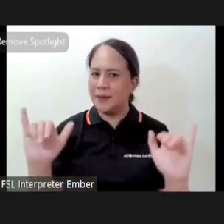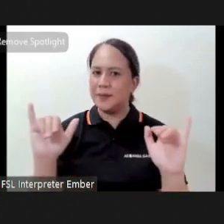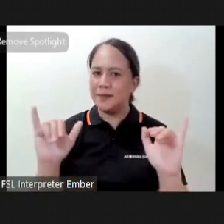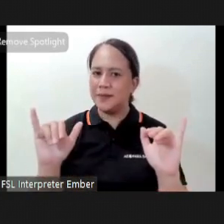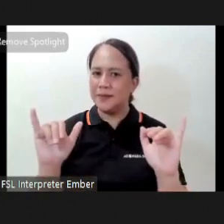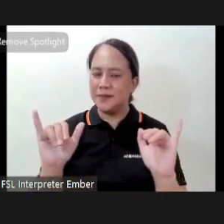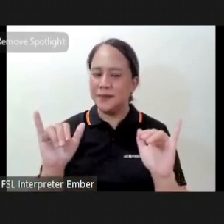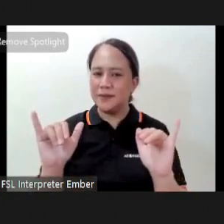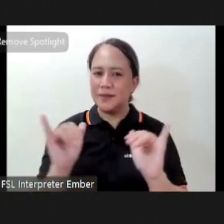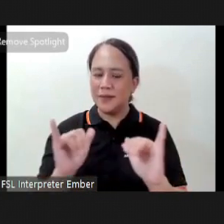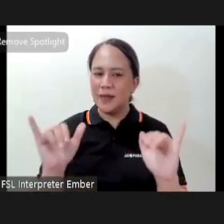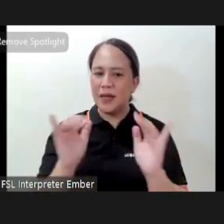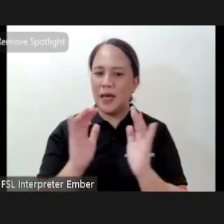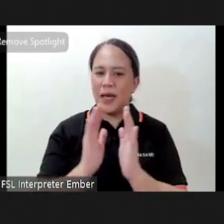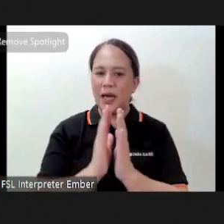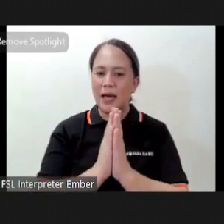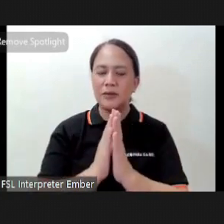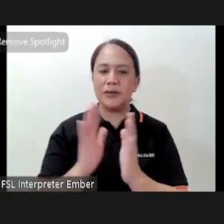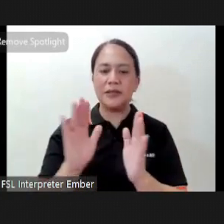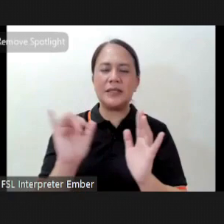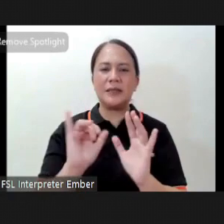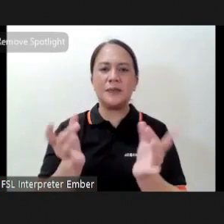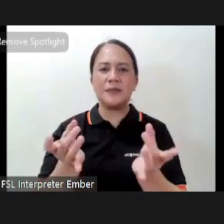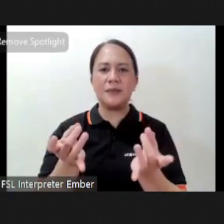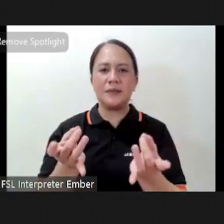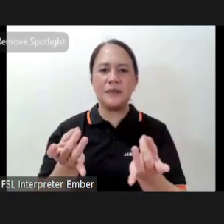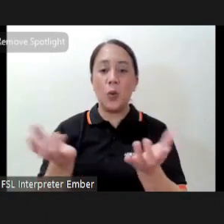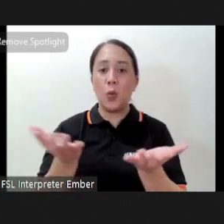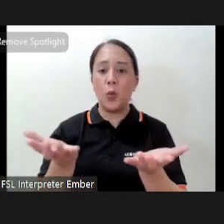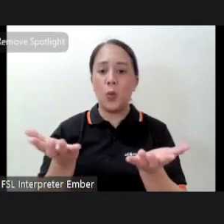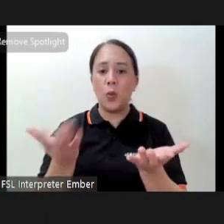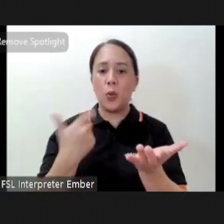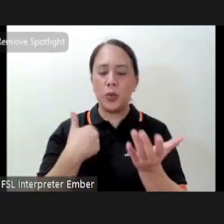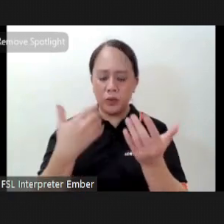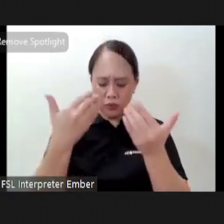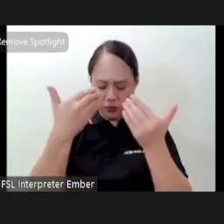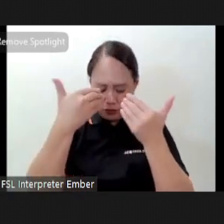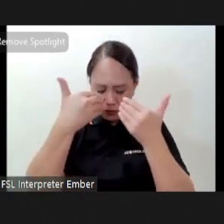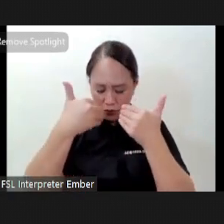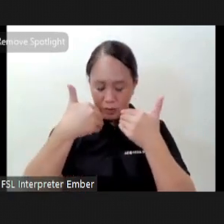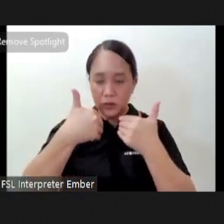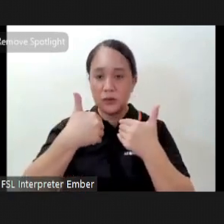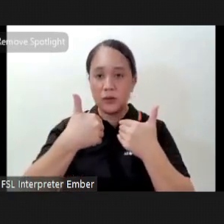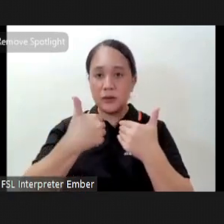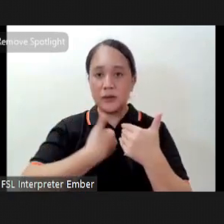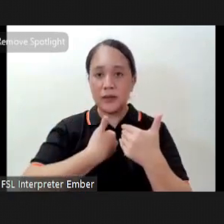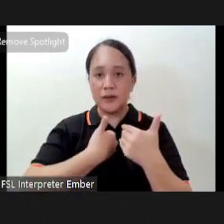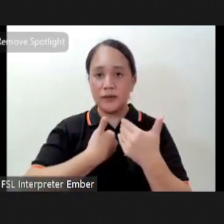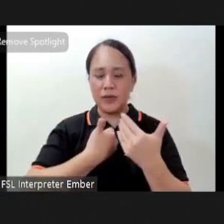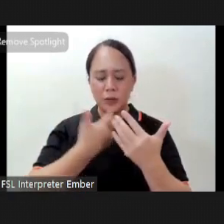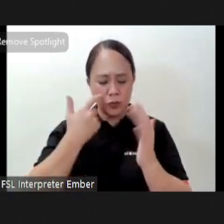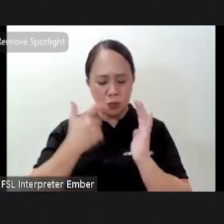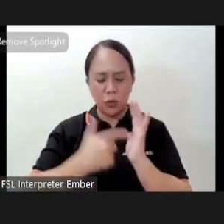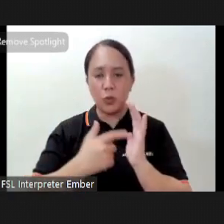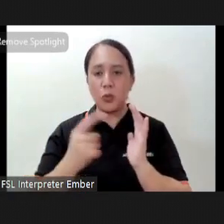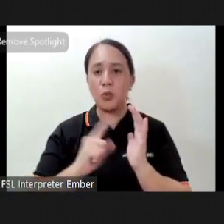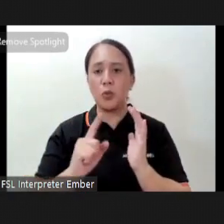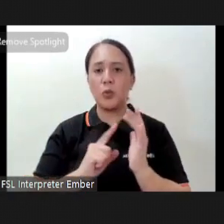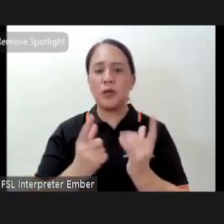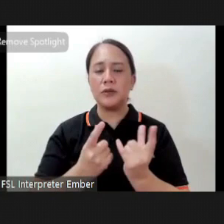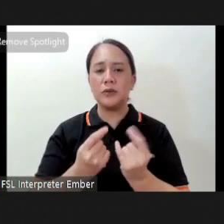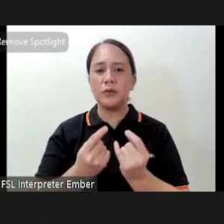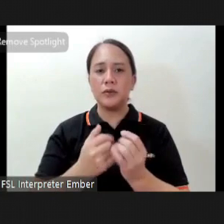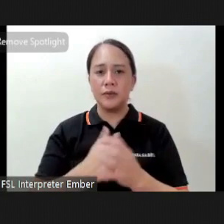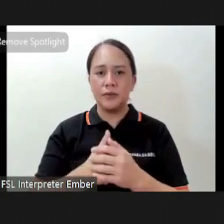there are meditations where you look inside of yourself and notice what's going on inside